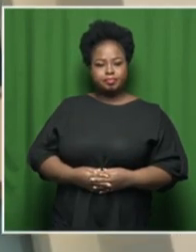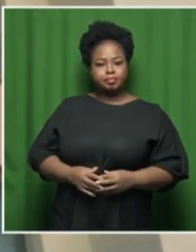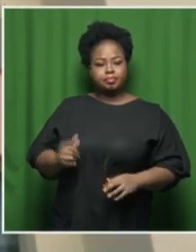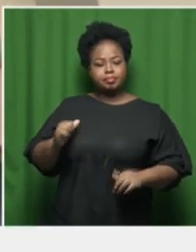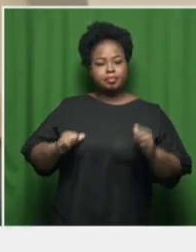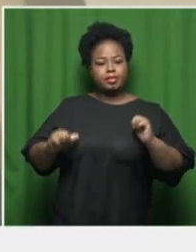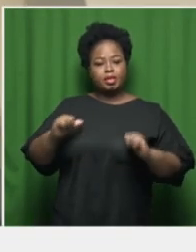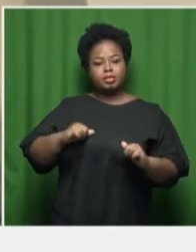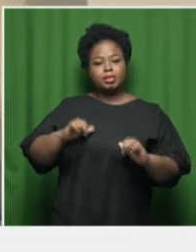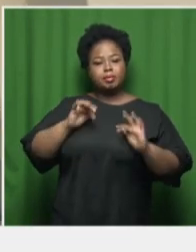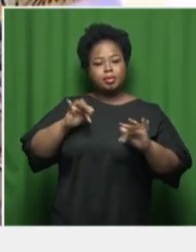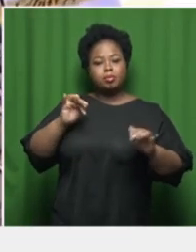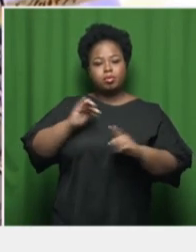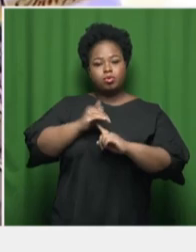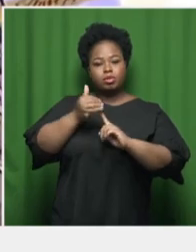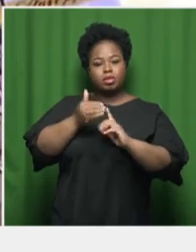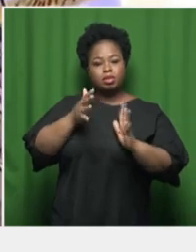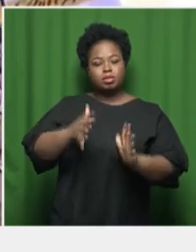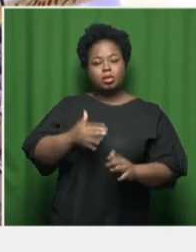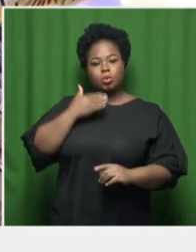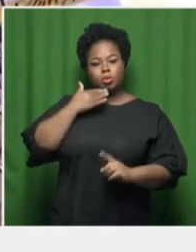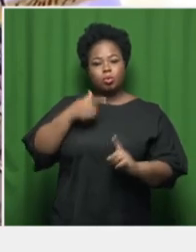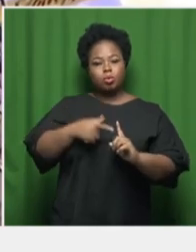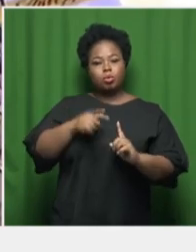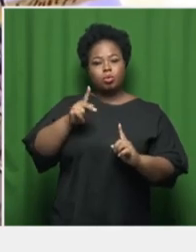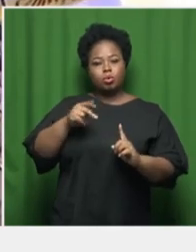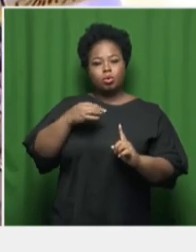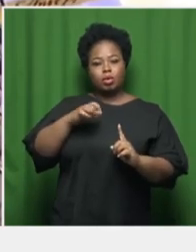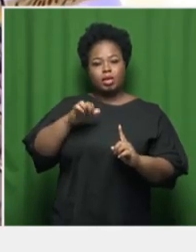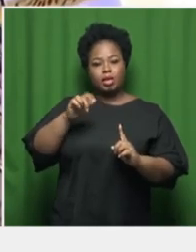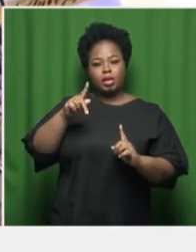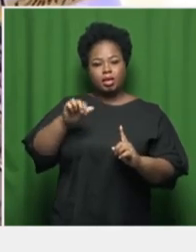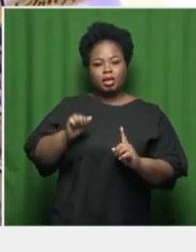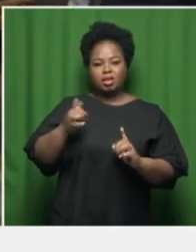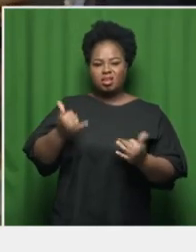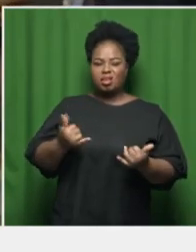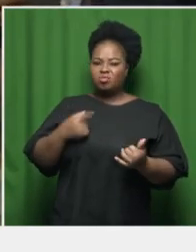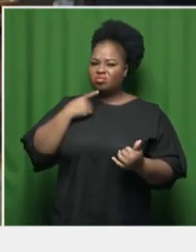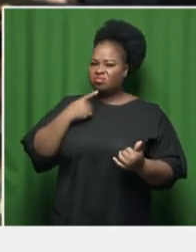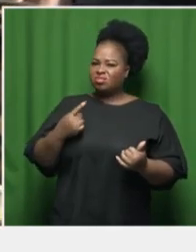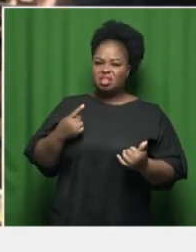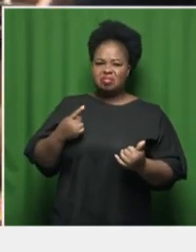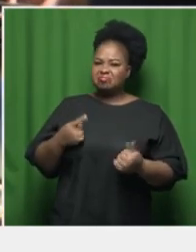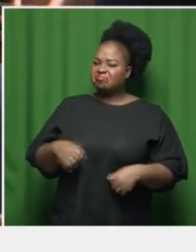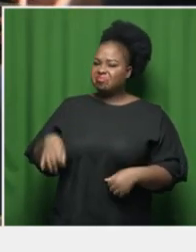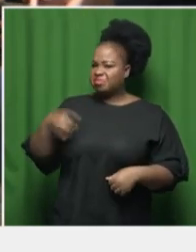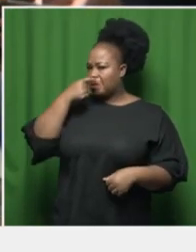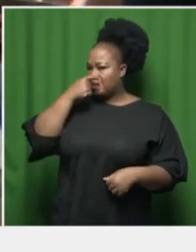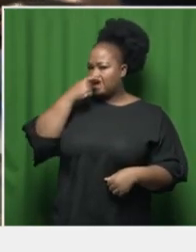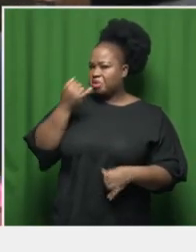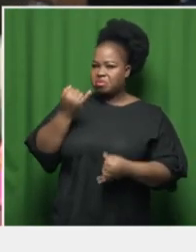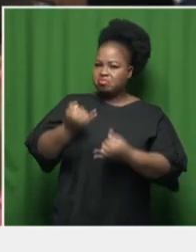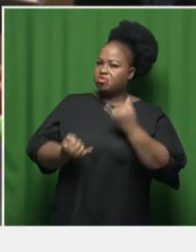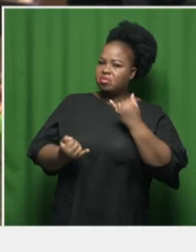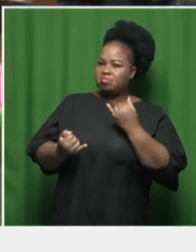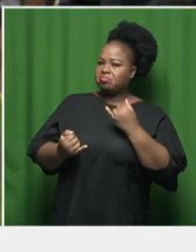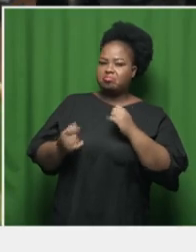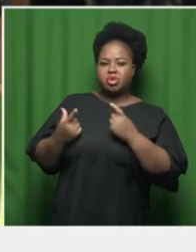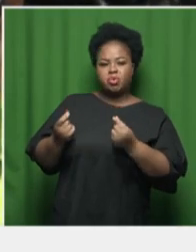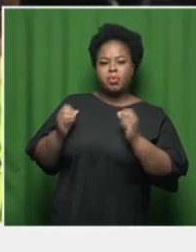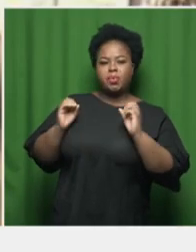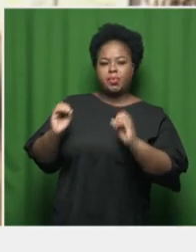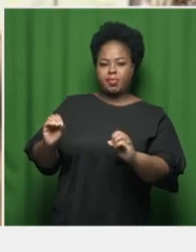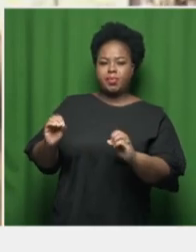acting public protector advocate colleague has cleared president sir ramaphosa of any wrongdoing in the